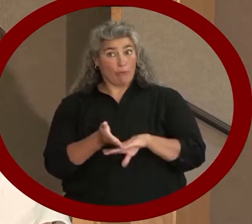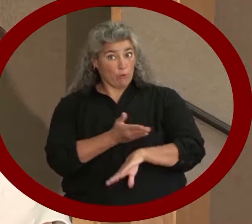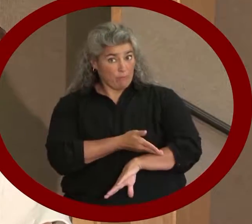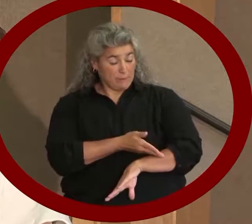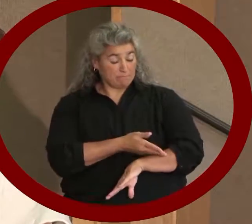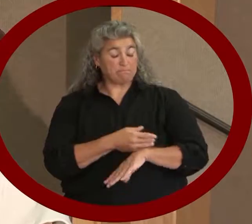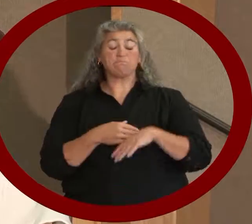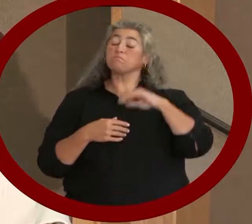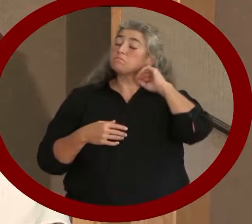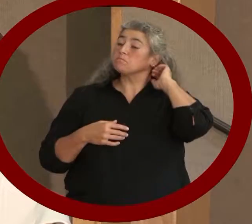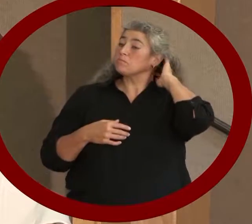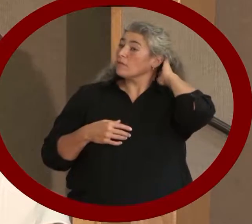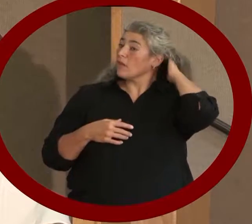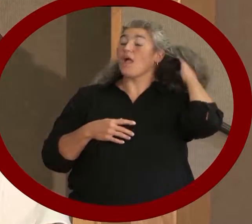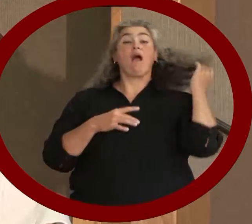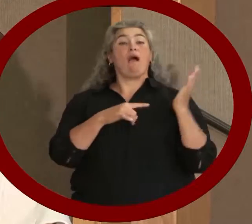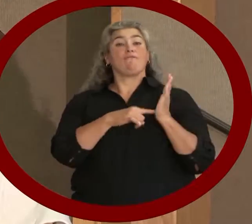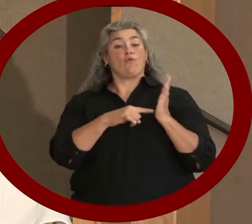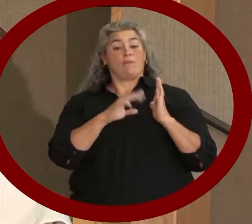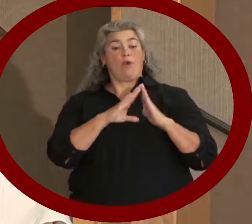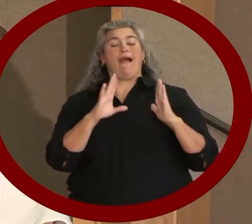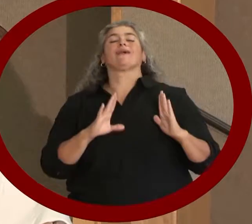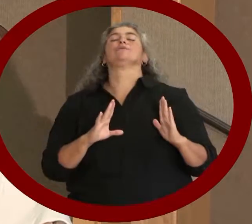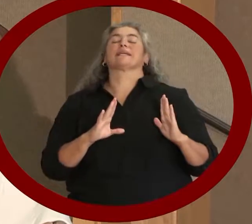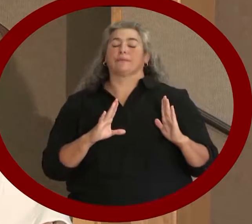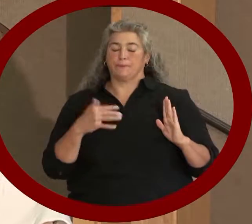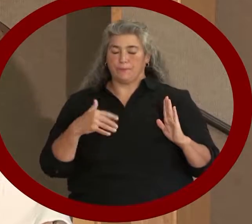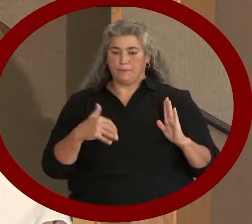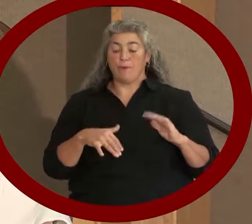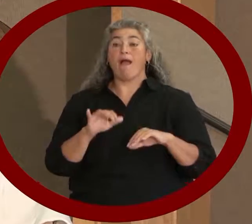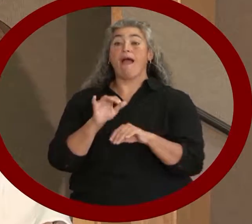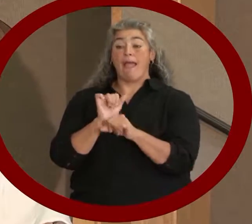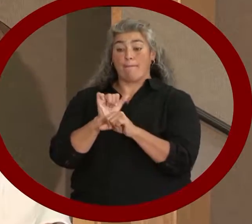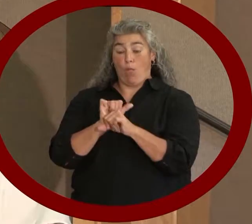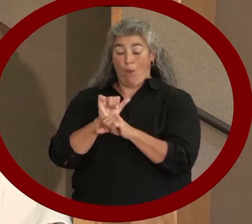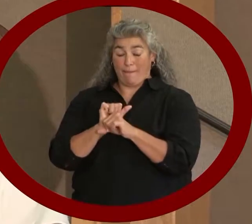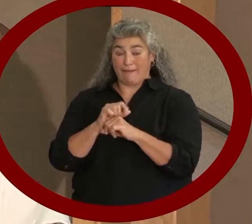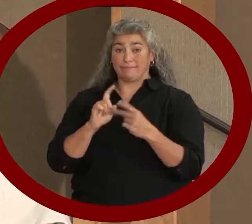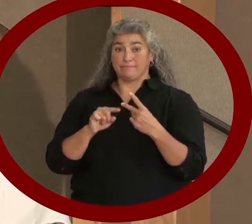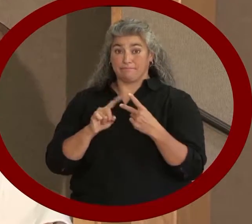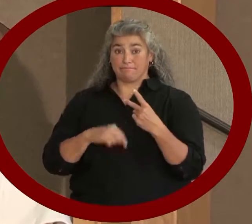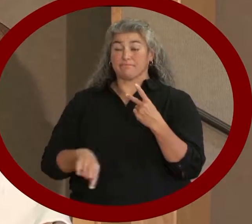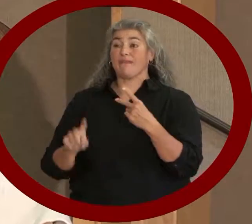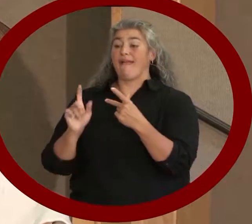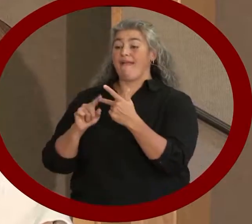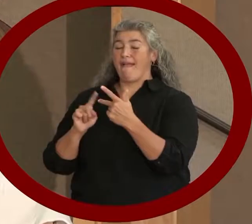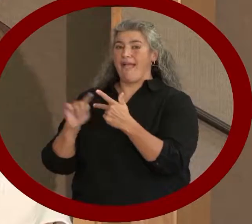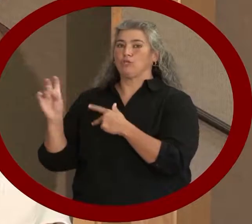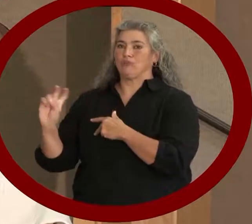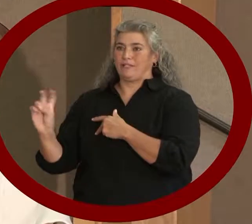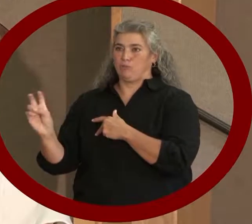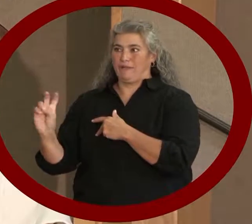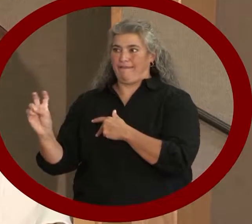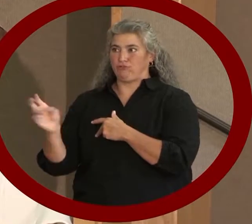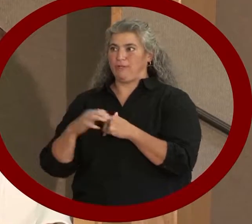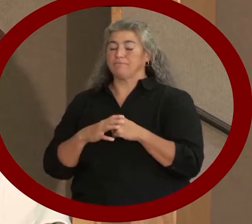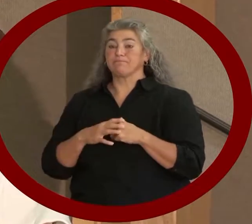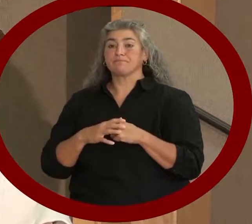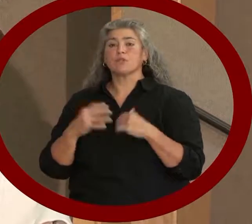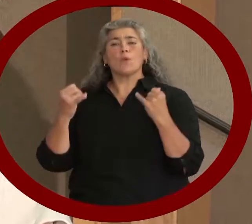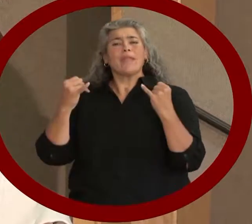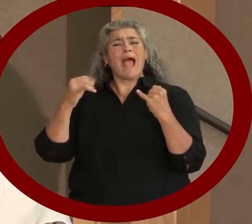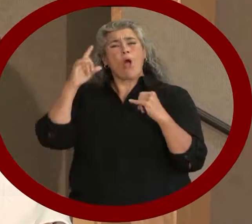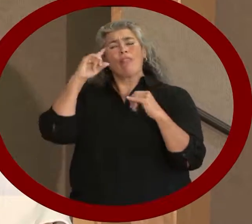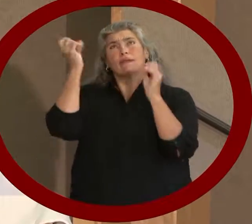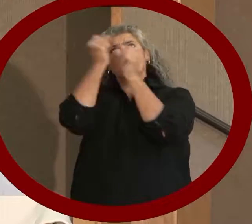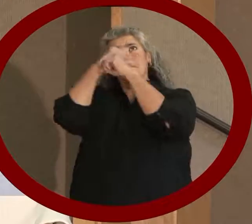concerning affordable housing, employment, and transportation. So let's look to the future.